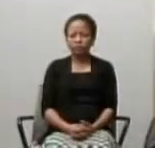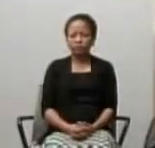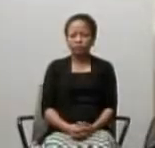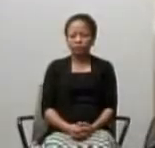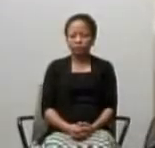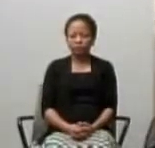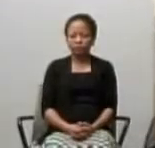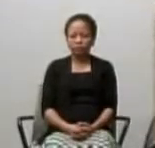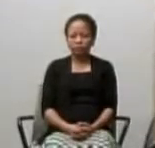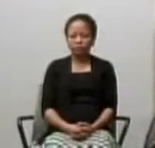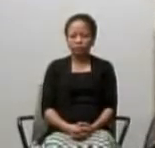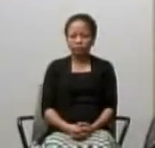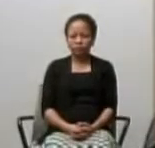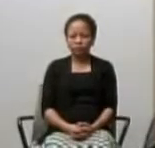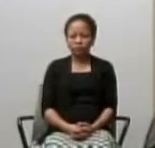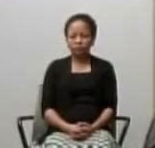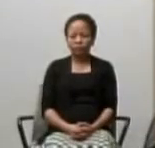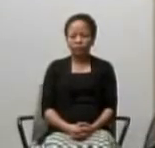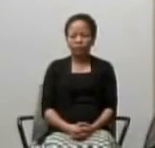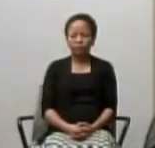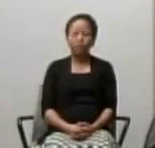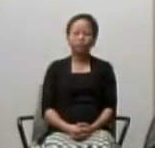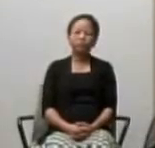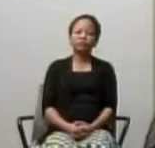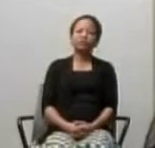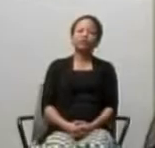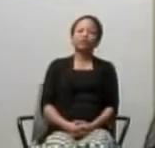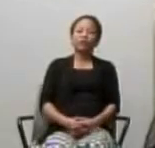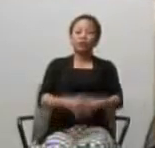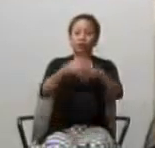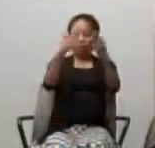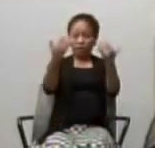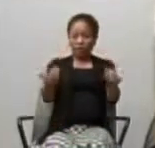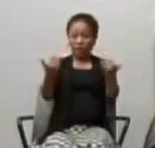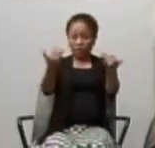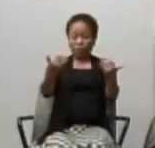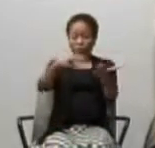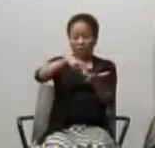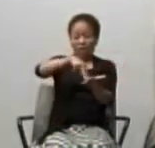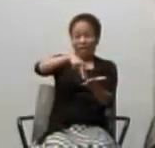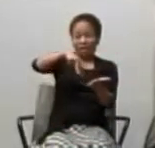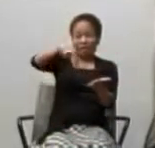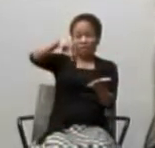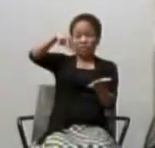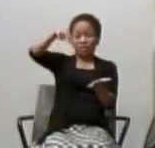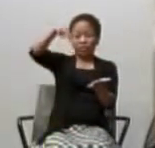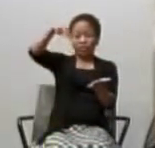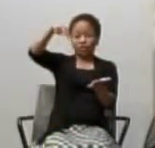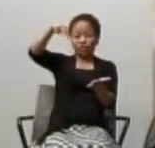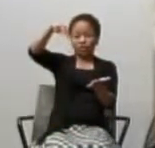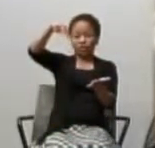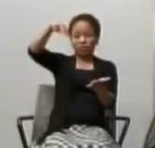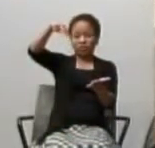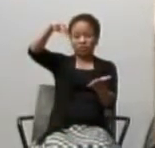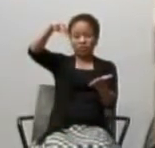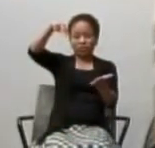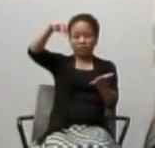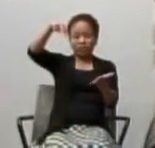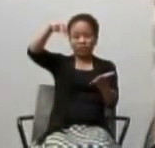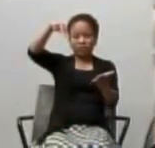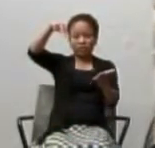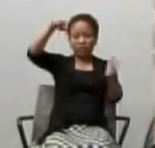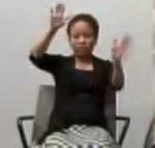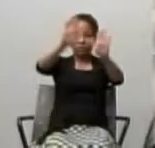We celebrate this Ascension Sunday, where Christ has opened the